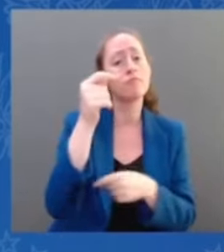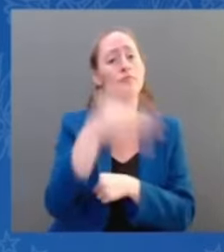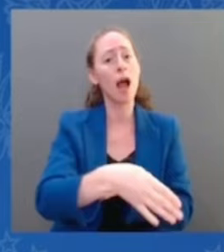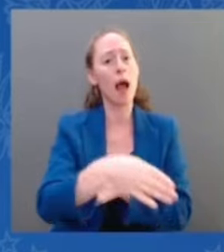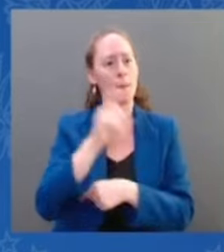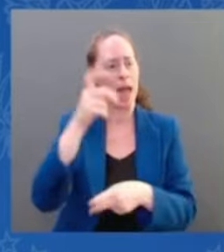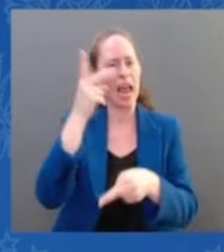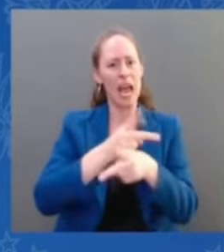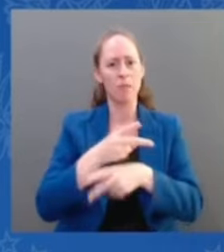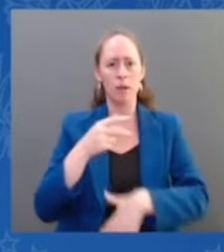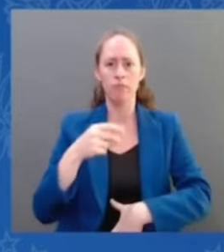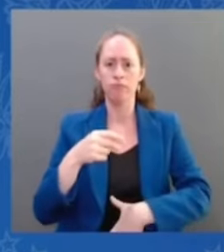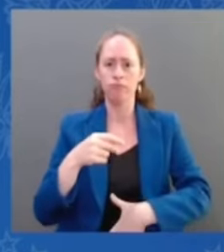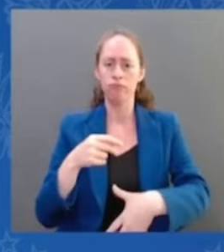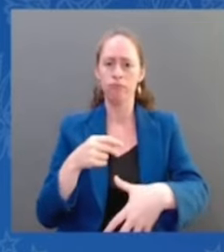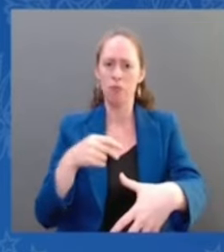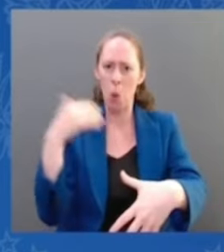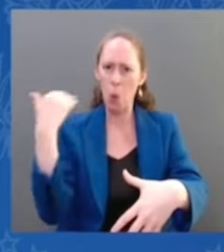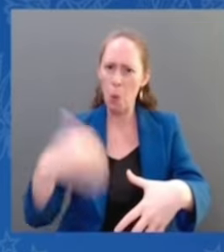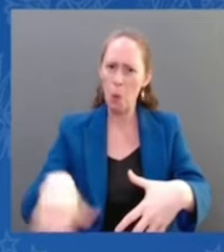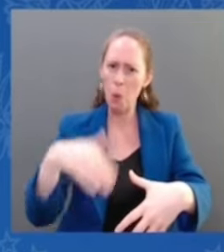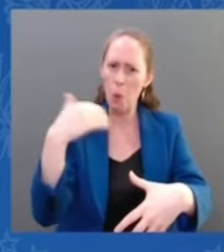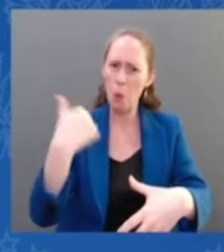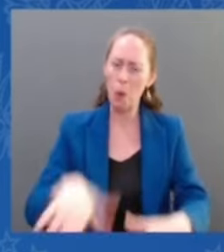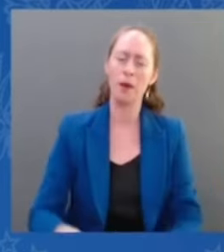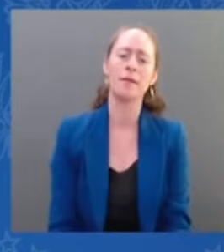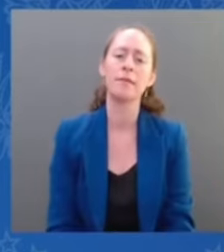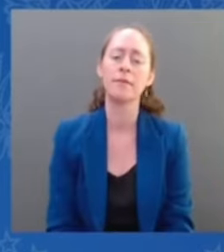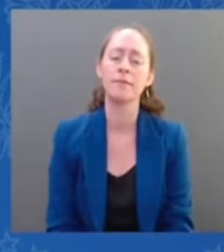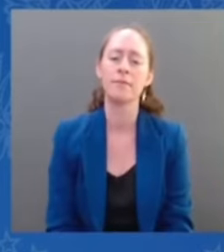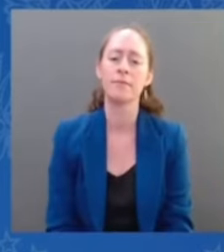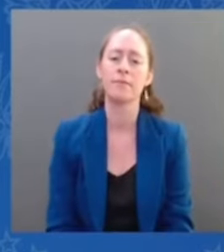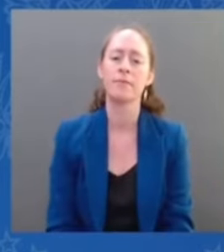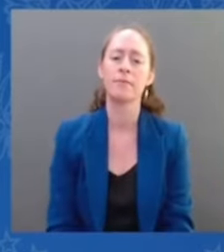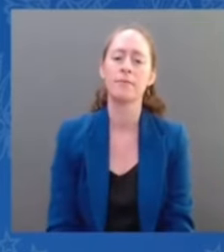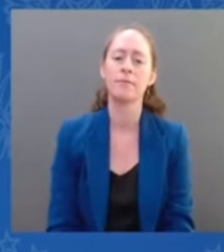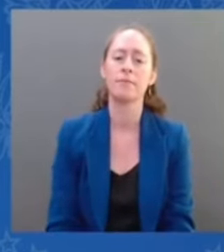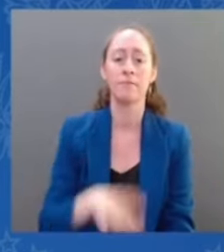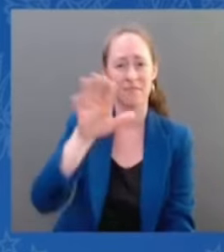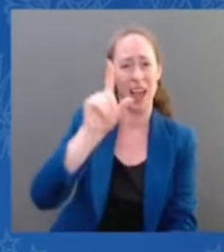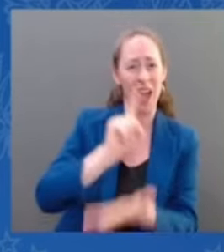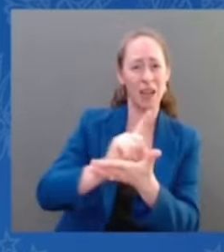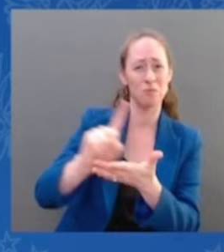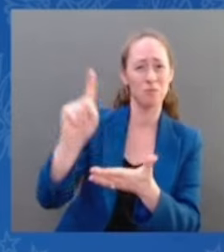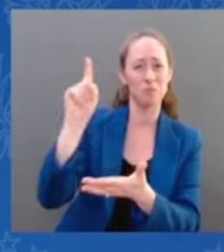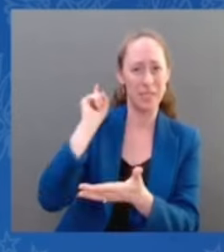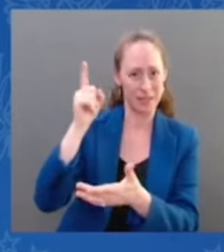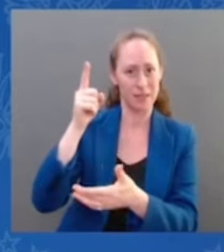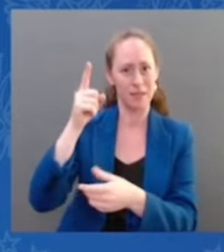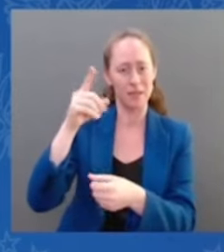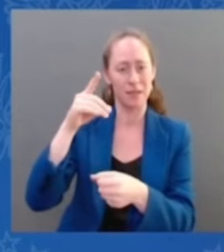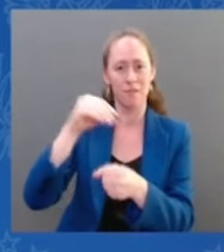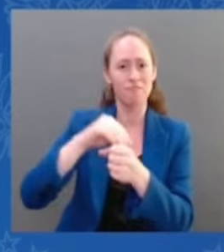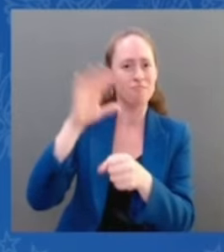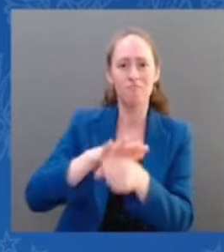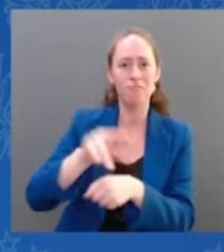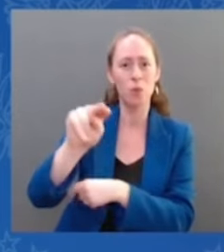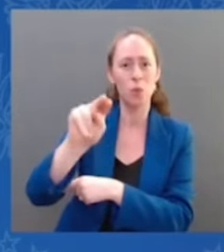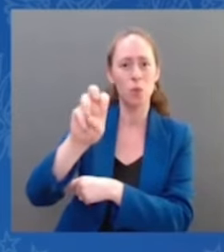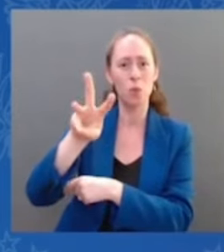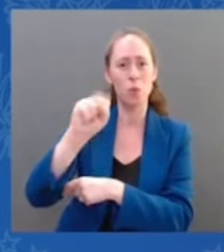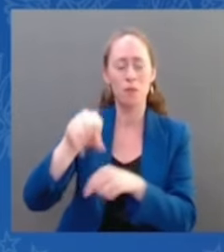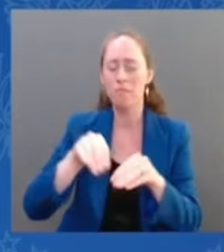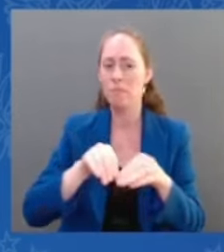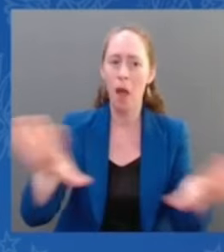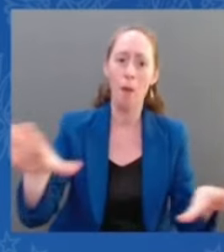that a 10-year-old girl was a rape victim of Ohio. 10 years old. And she was